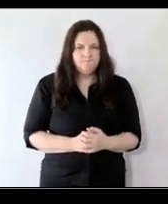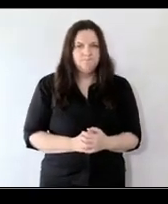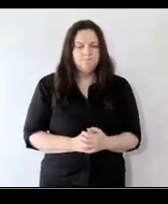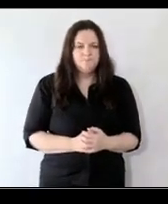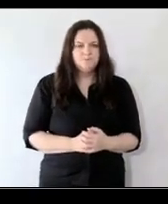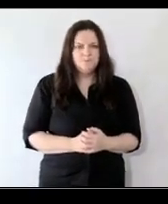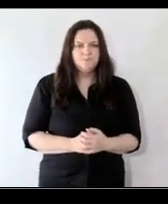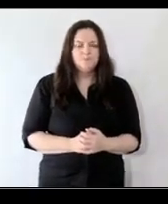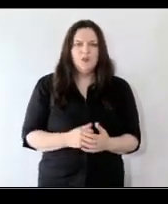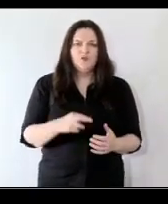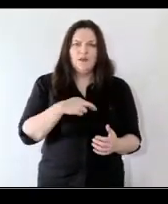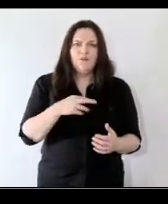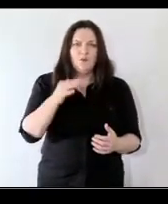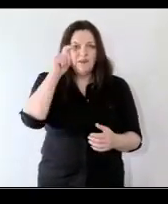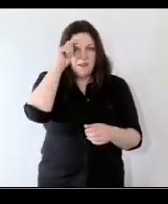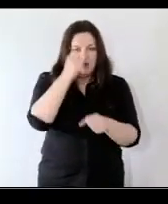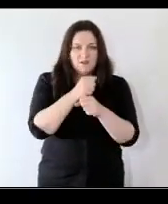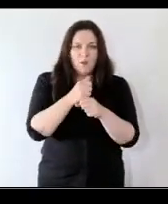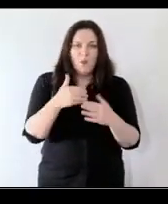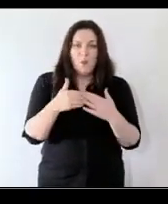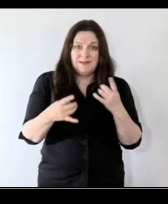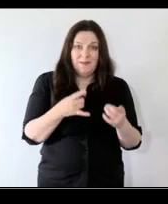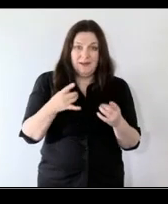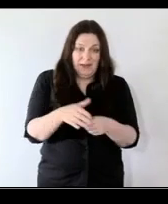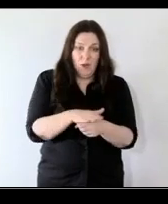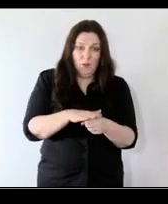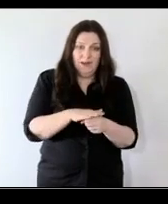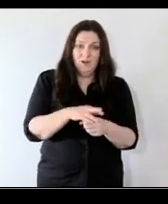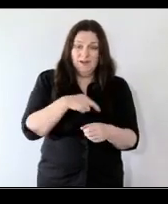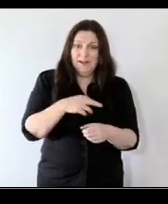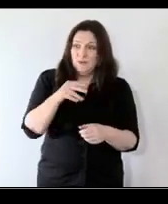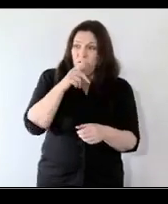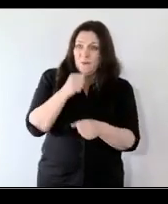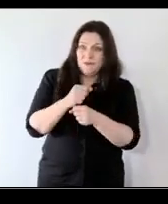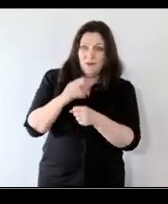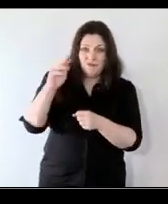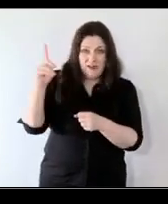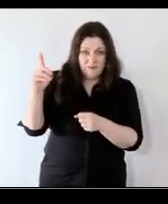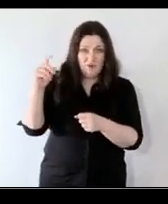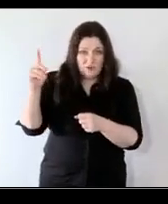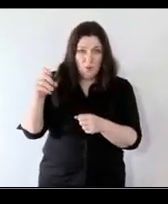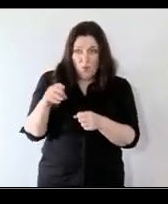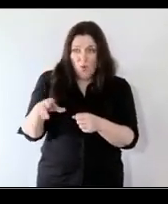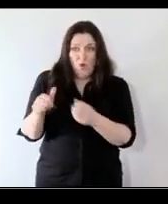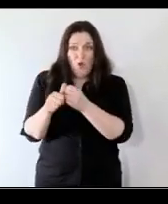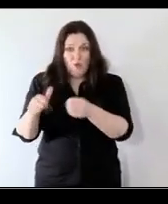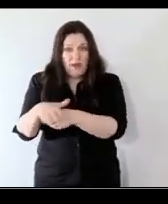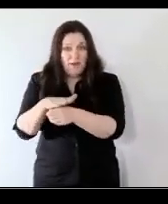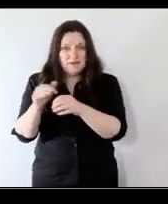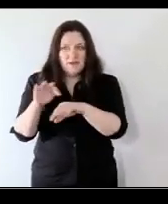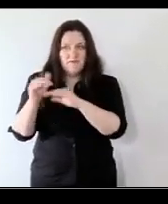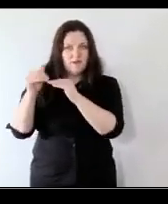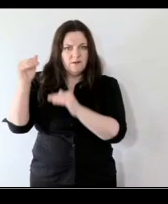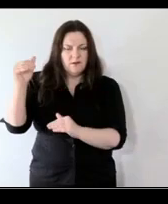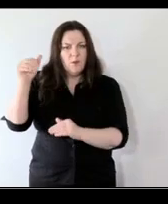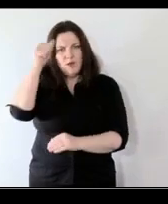months have looked like kind of locally is similar to what kate has talked about in terms of bradford or other areas of deprivation we know kind of pre